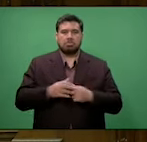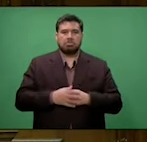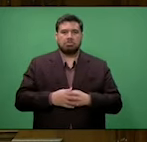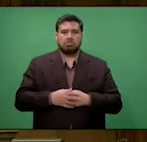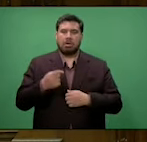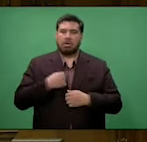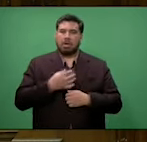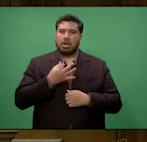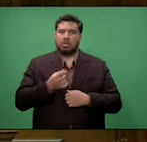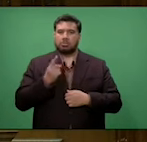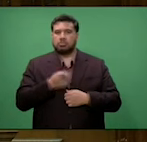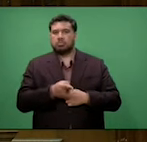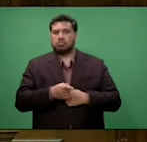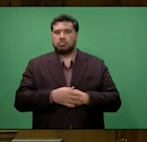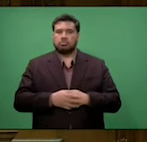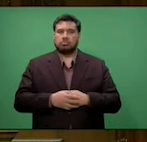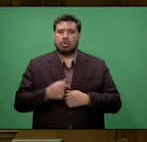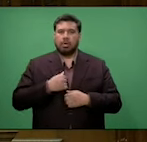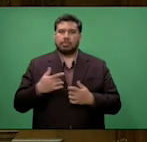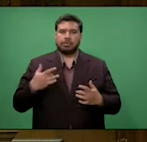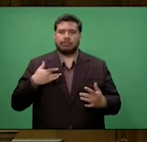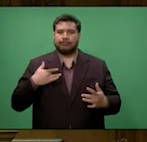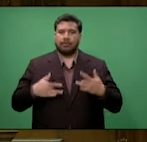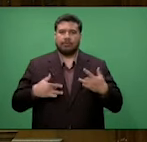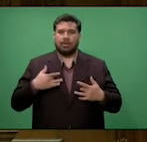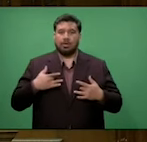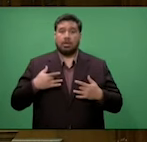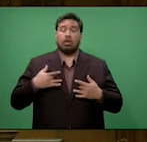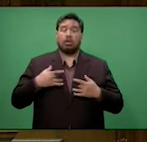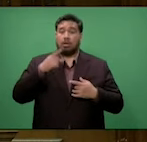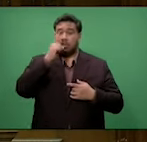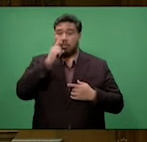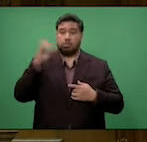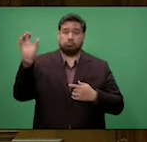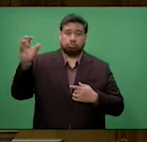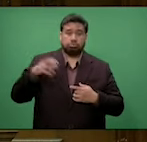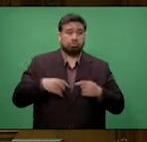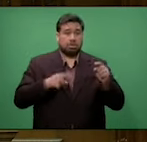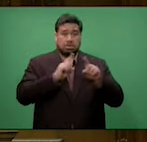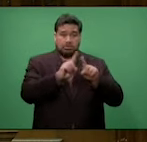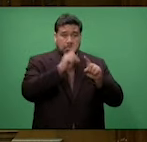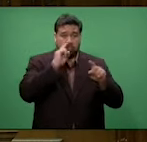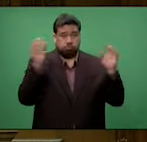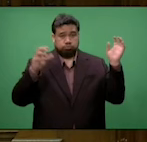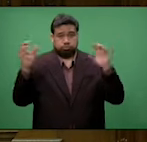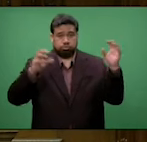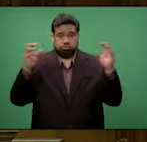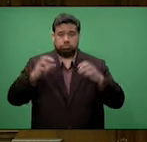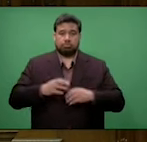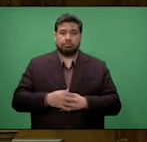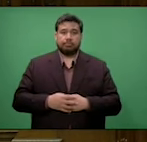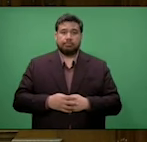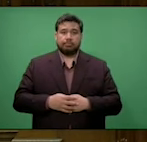I ask you, sir, as a survivor, as someone who has overcome, sir, remove the gentleman from the gallery.